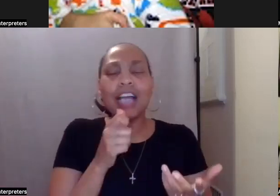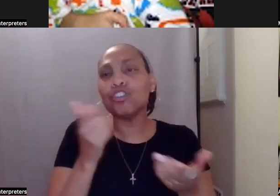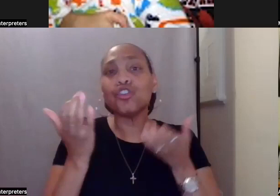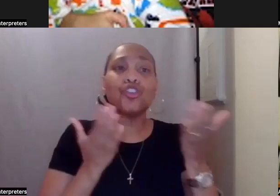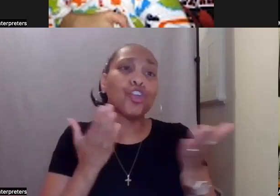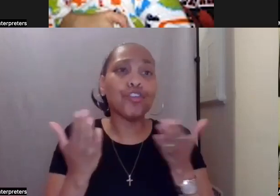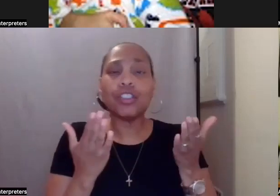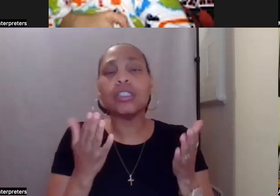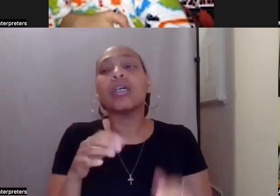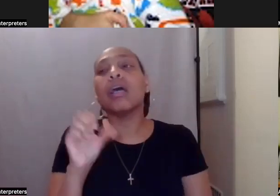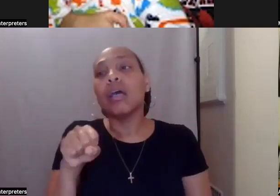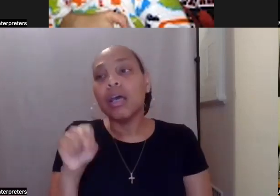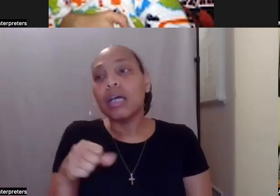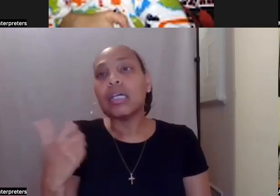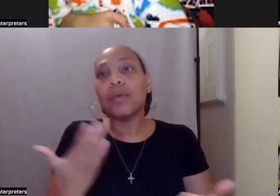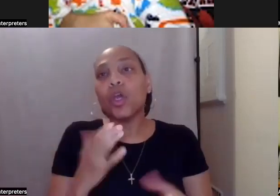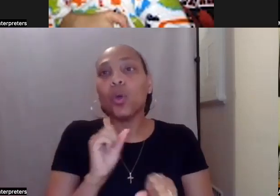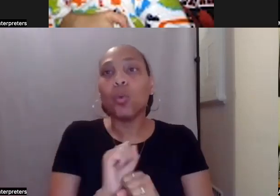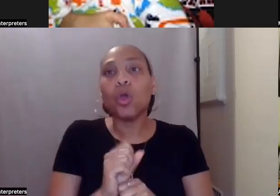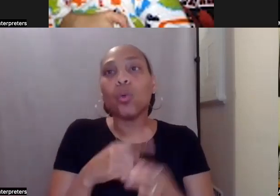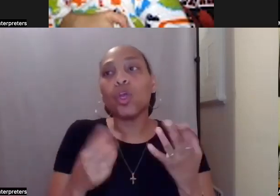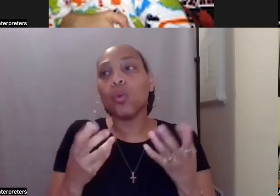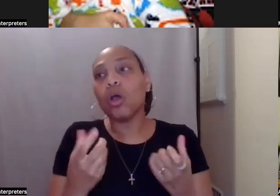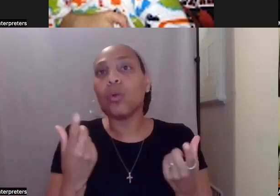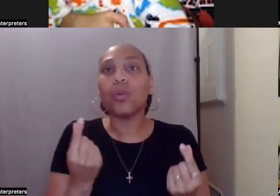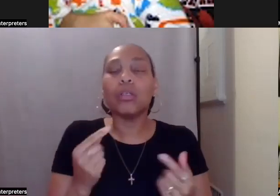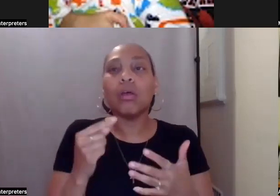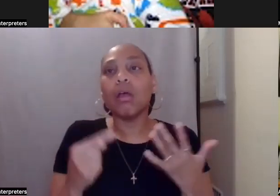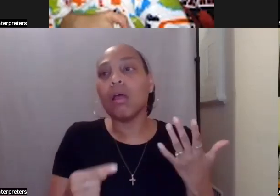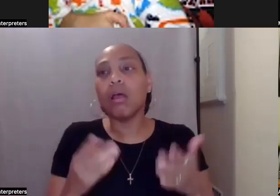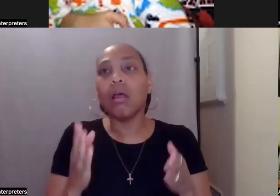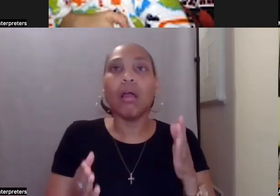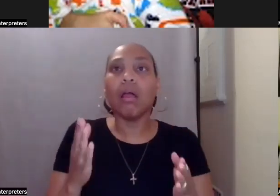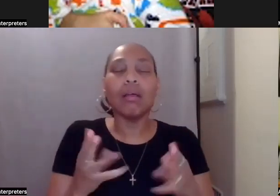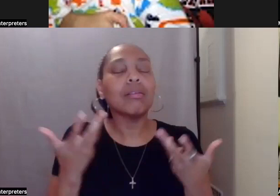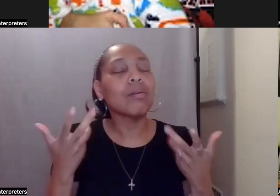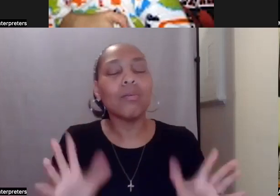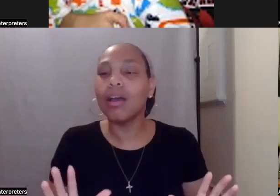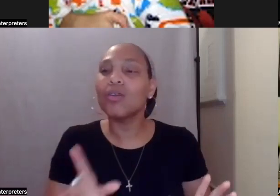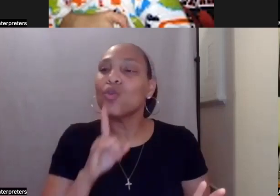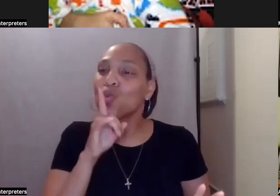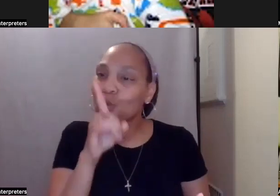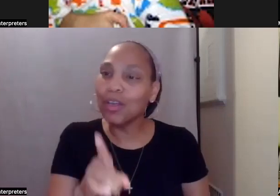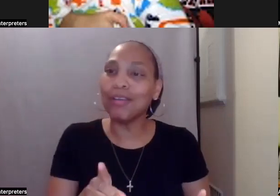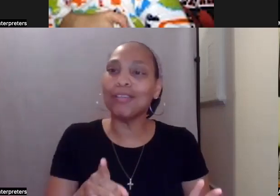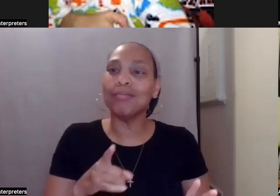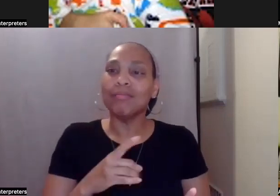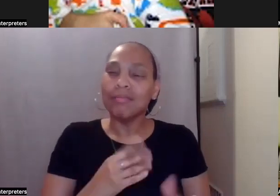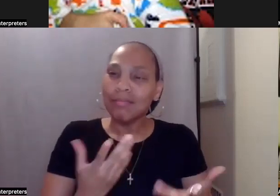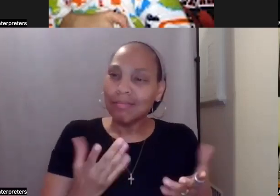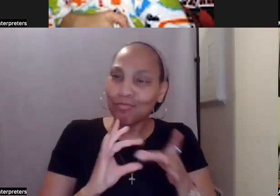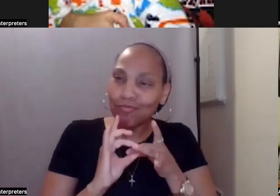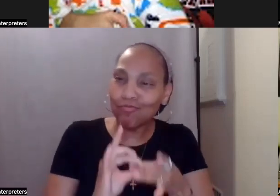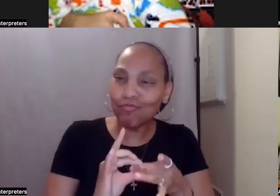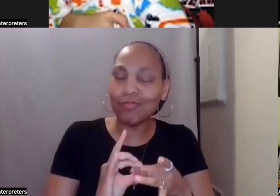and, and so, so Joe has those relationships now he's built them. He's got a team that supports him